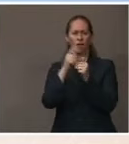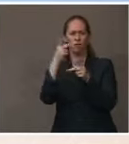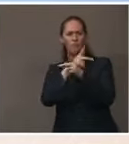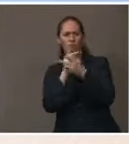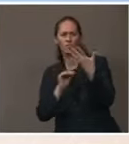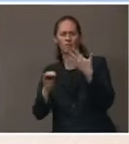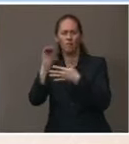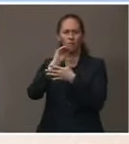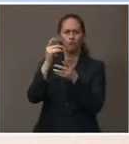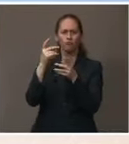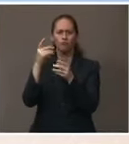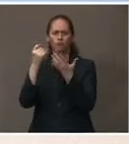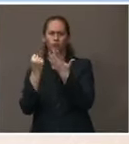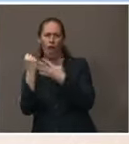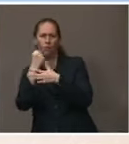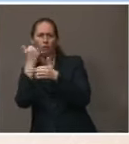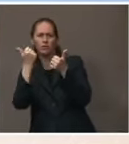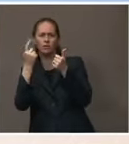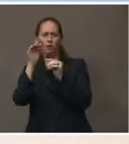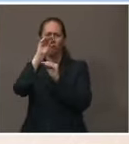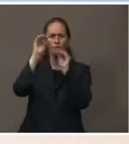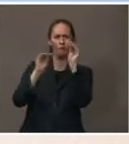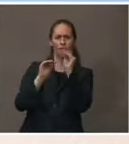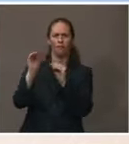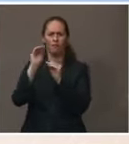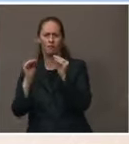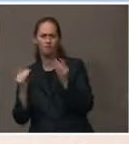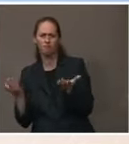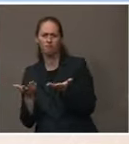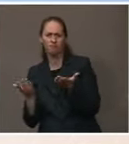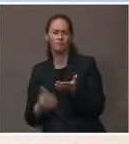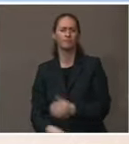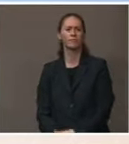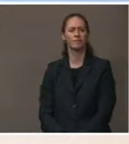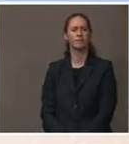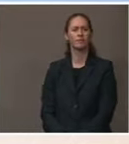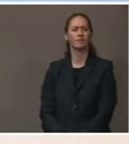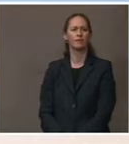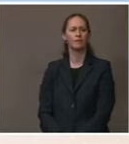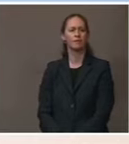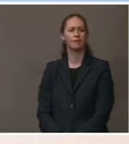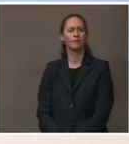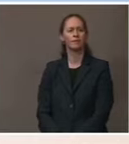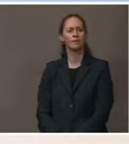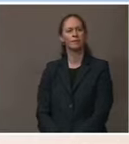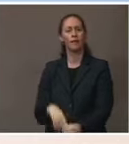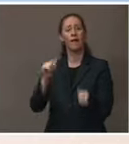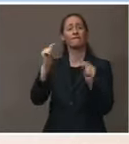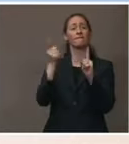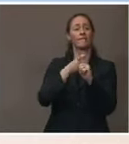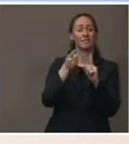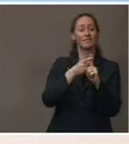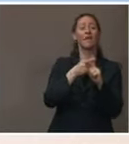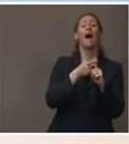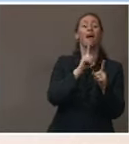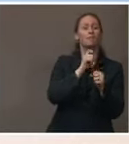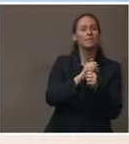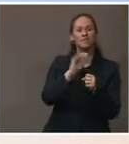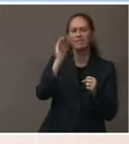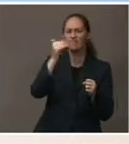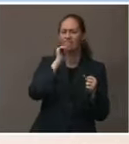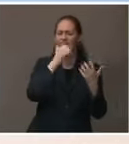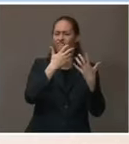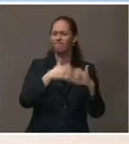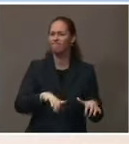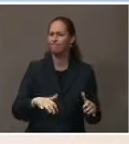get to a compromise now that is, in fact, a slimmed-down version of what you initially planned? Ms. There's a budget reconciliation process that's just